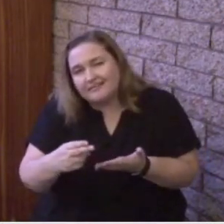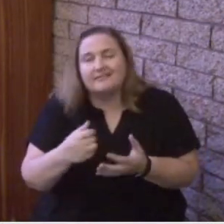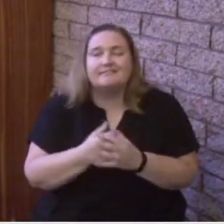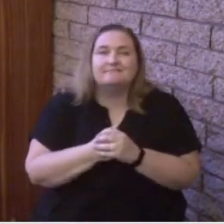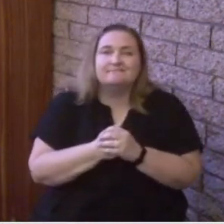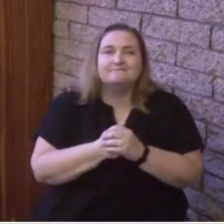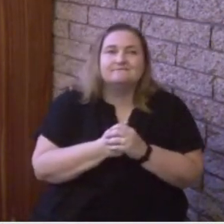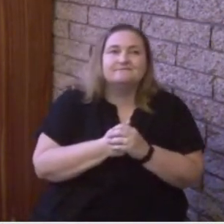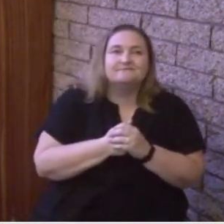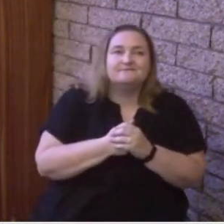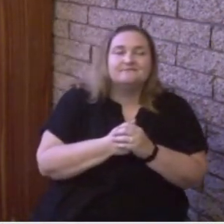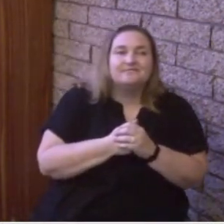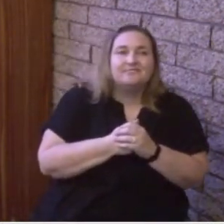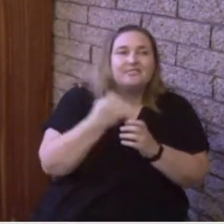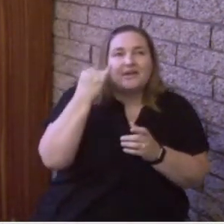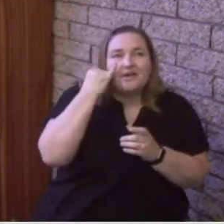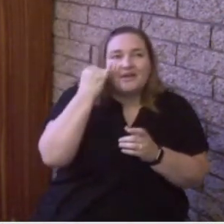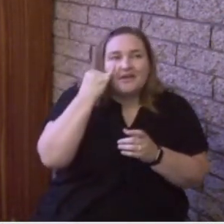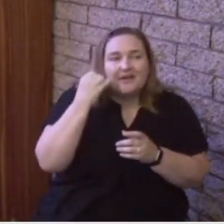way,